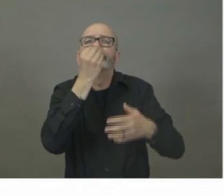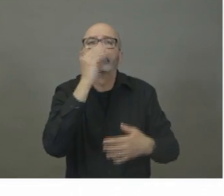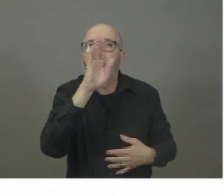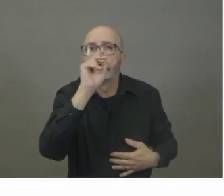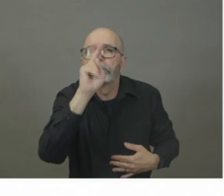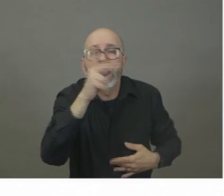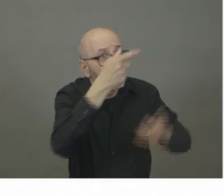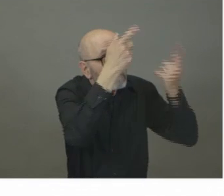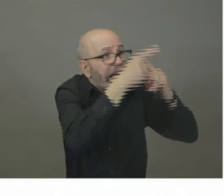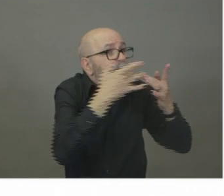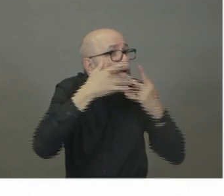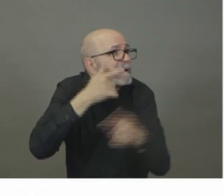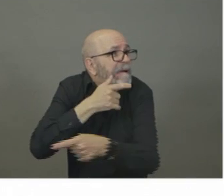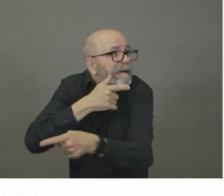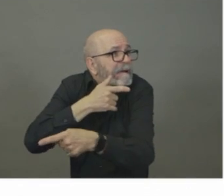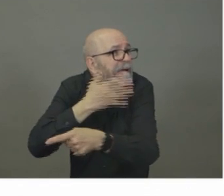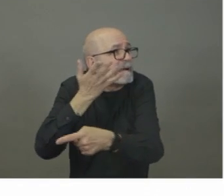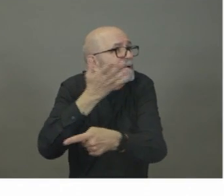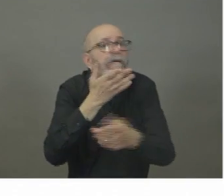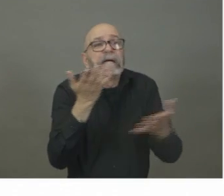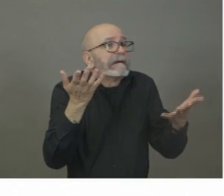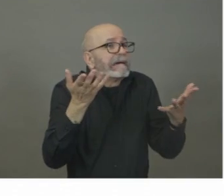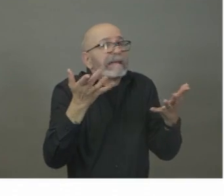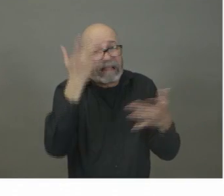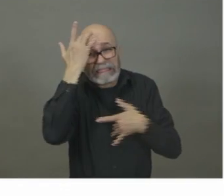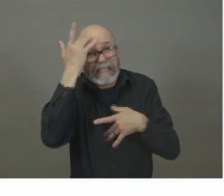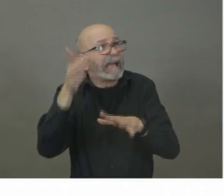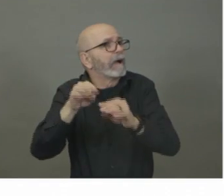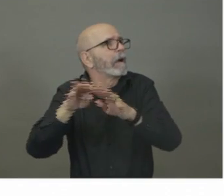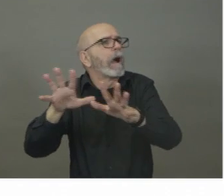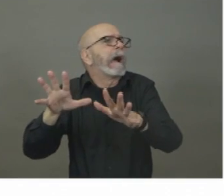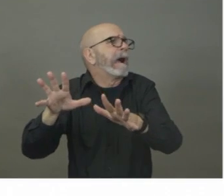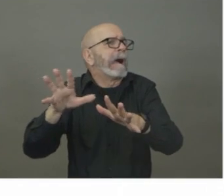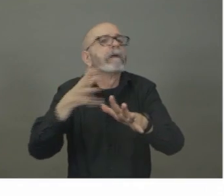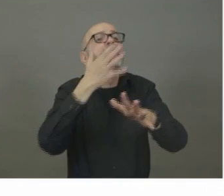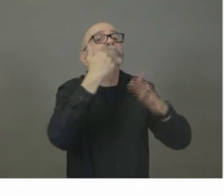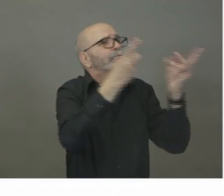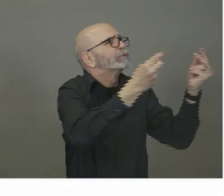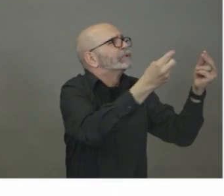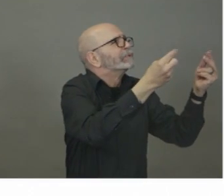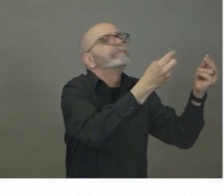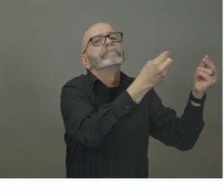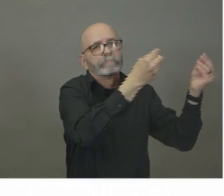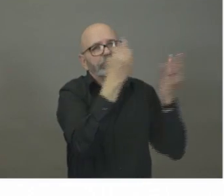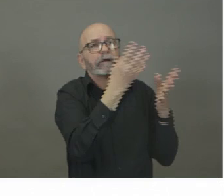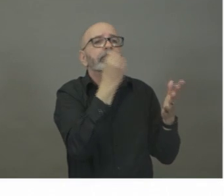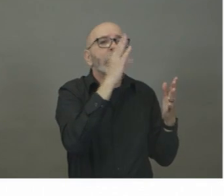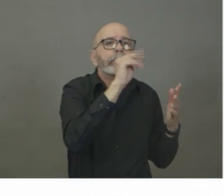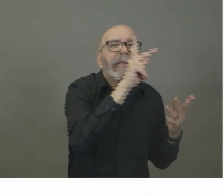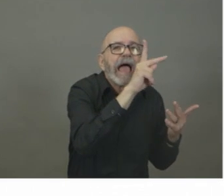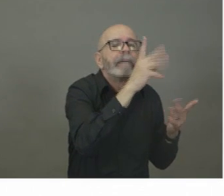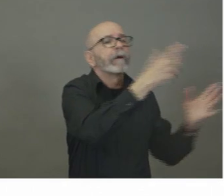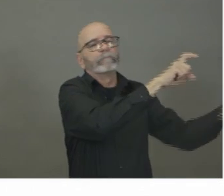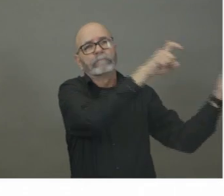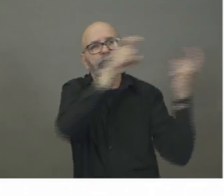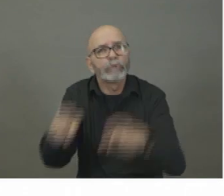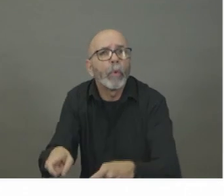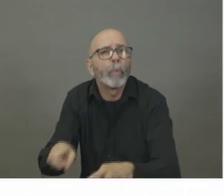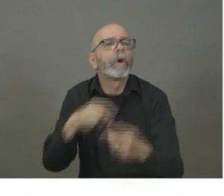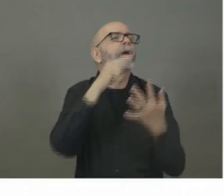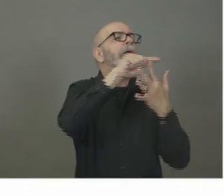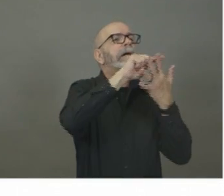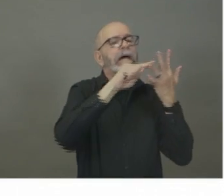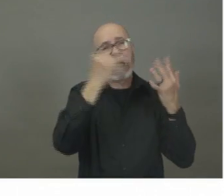particular community, how do we make sure we put the right protocols that we can provide that support? And we as a government would be there